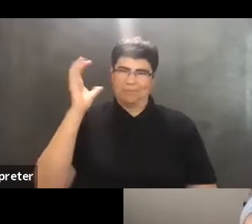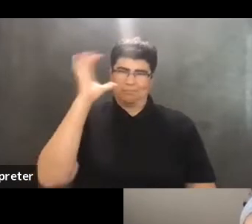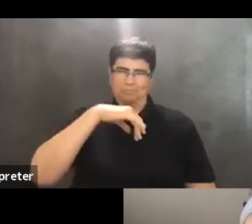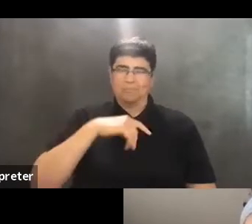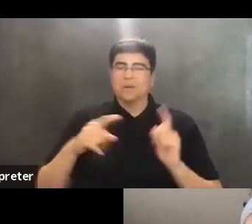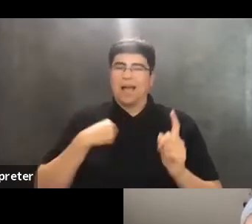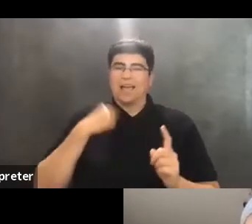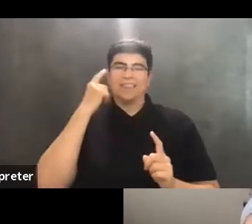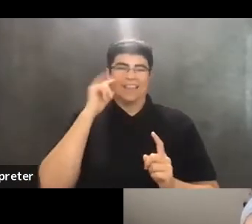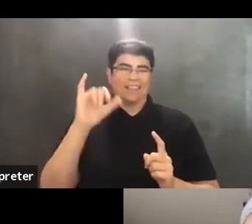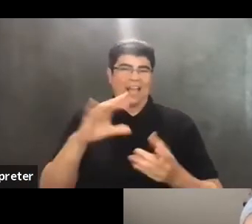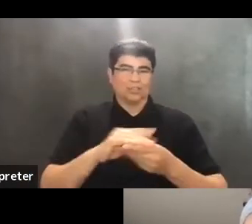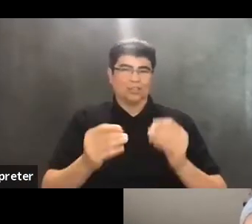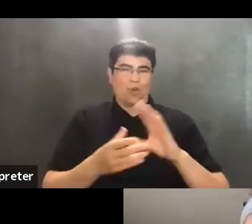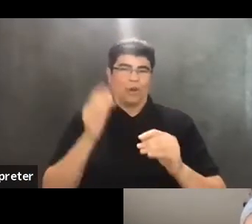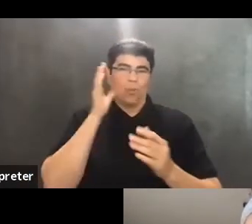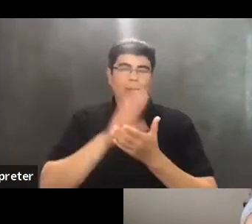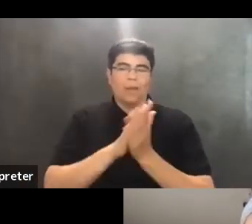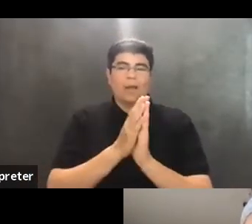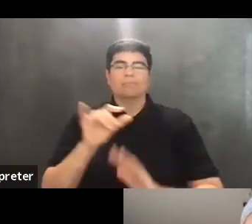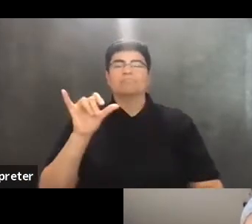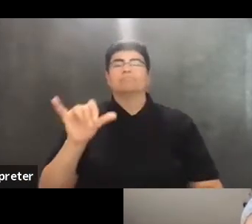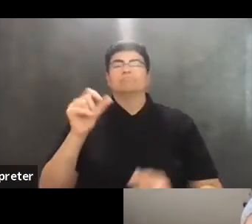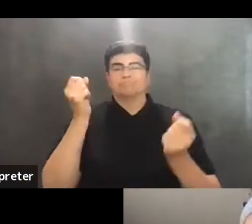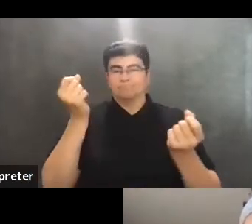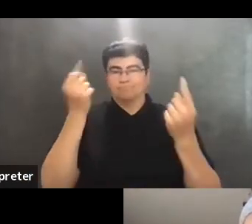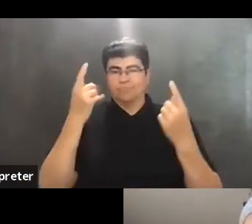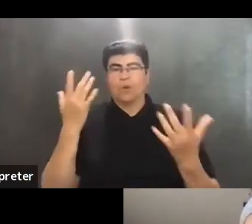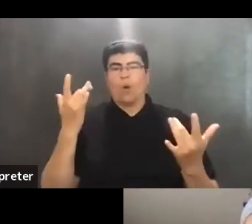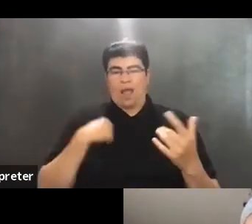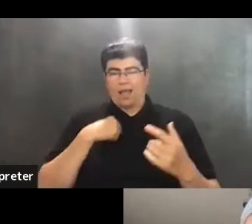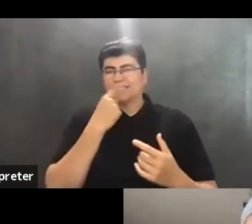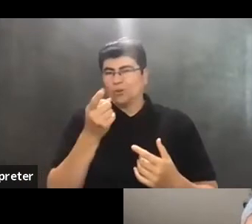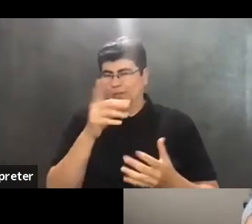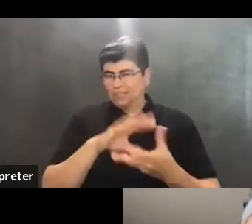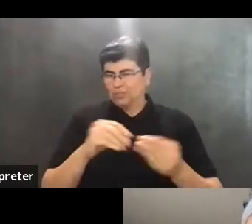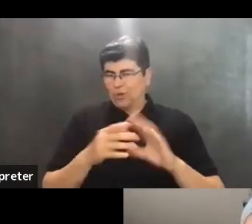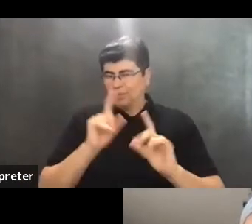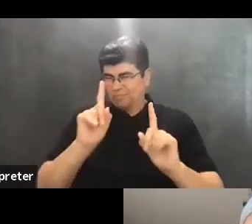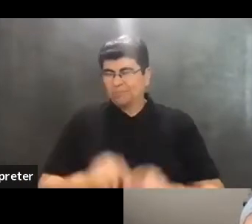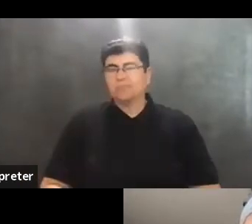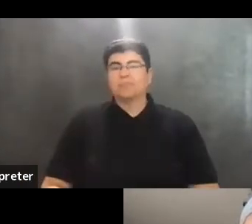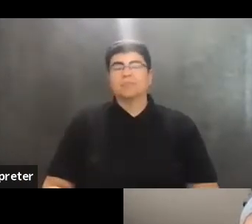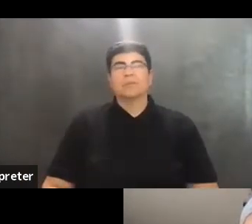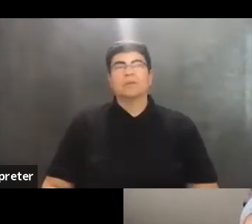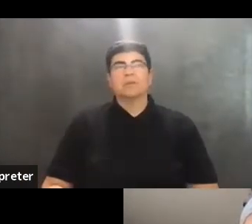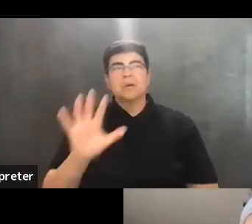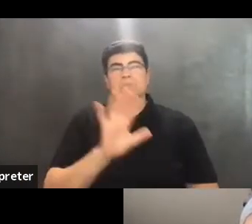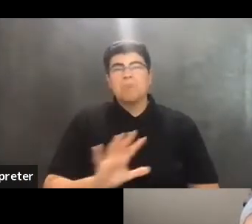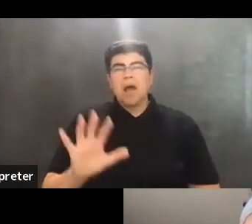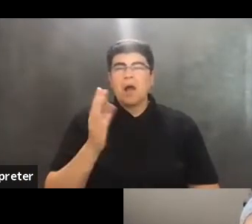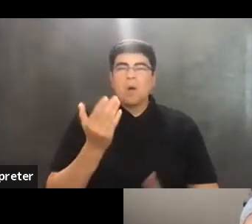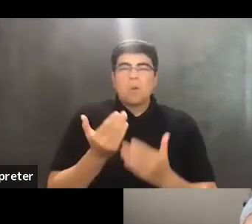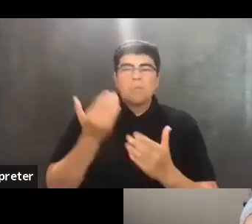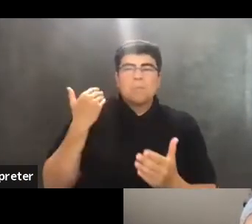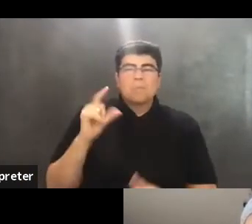I think it will become evident why I tell this story. So, a little more than 20 years ago,